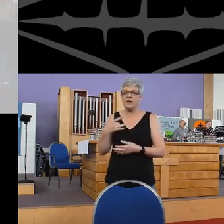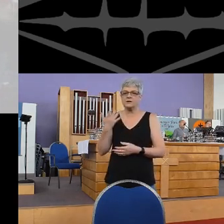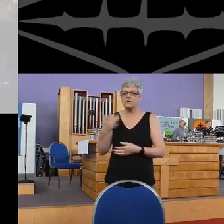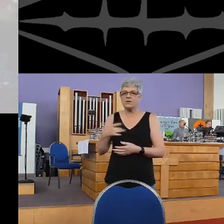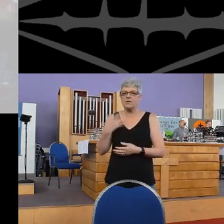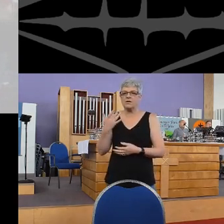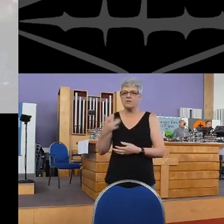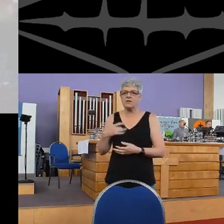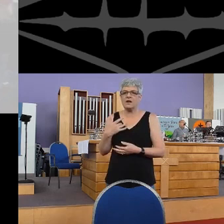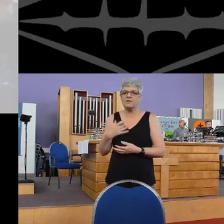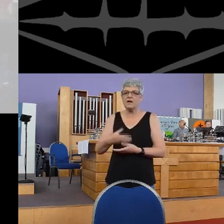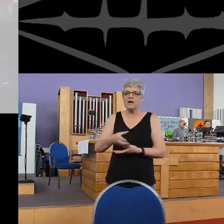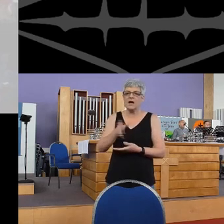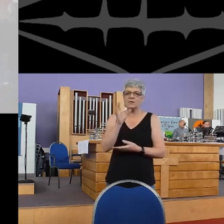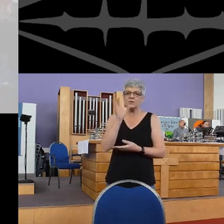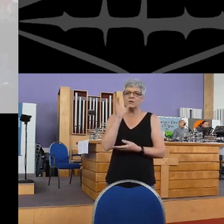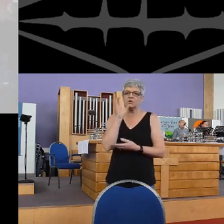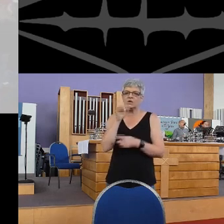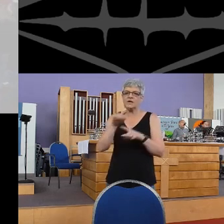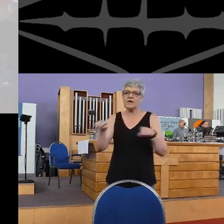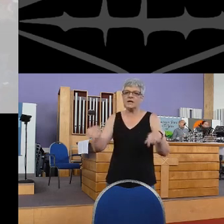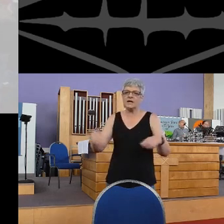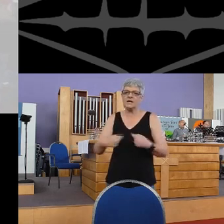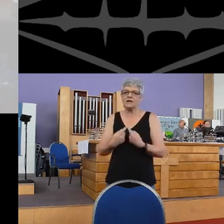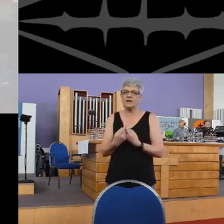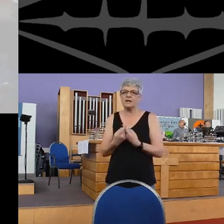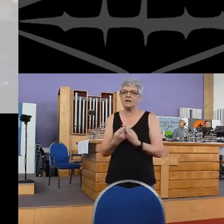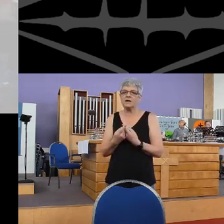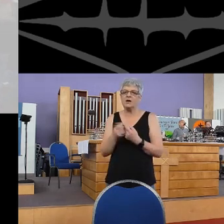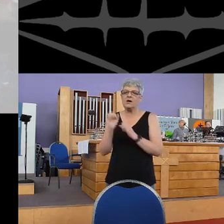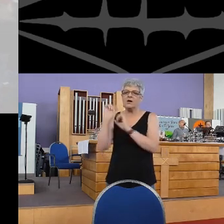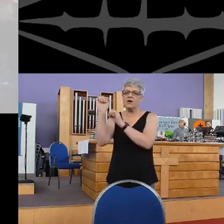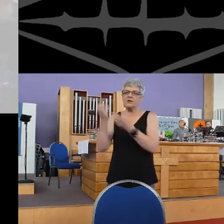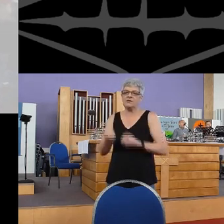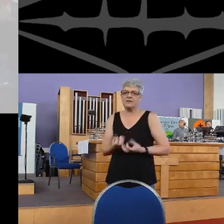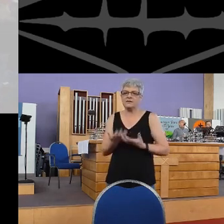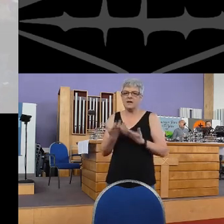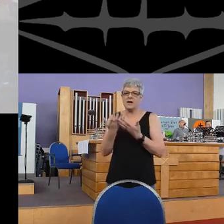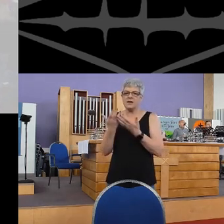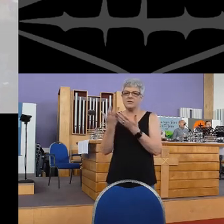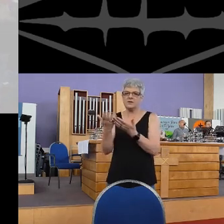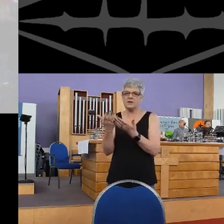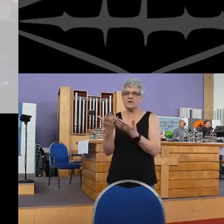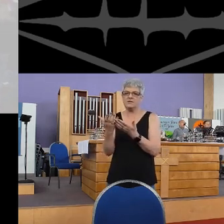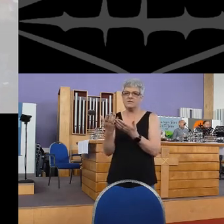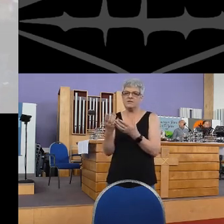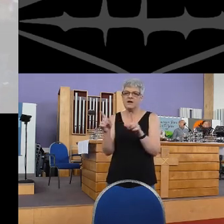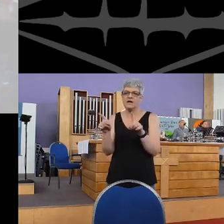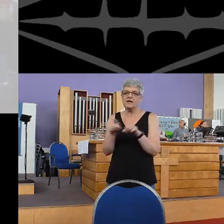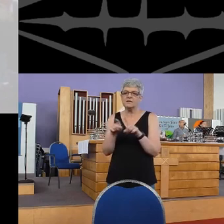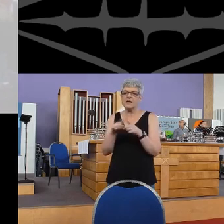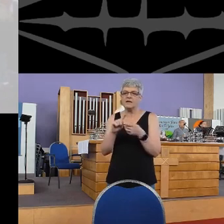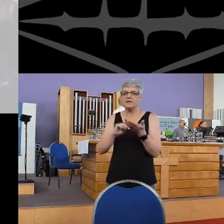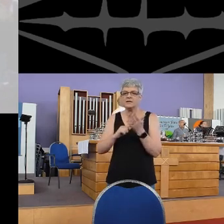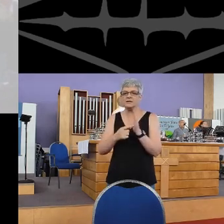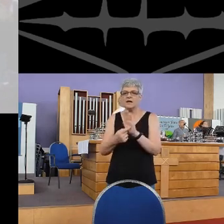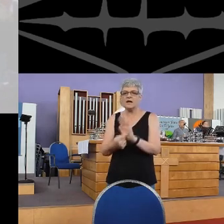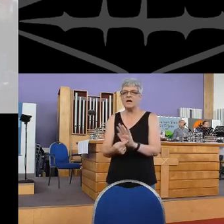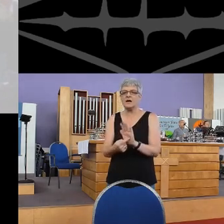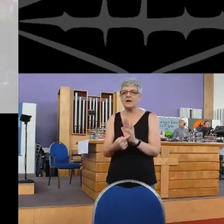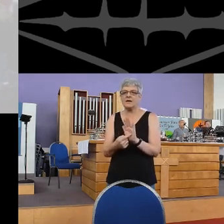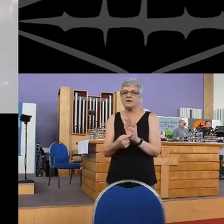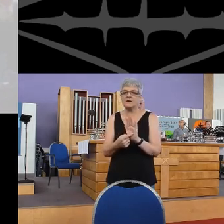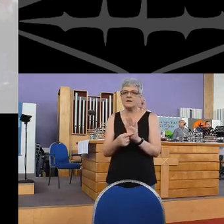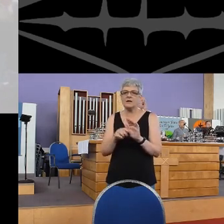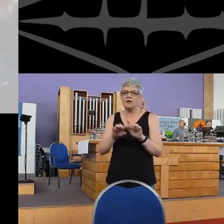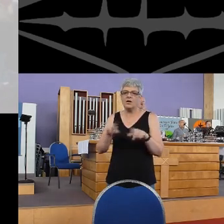this bread of bread And we drink all these sacrifices But it's as a